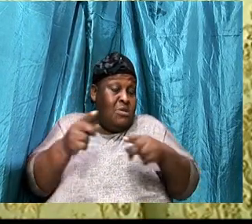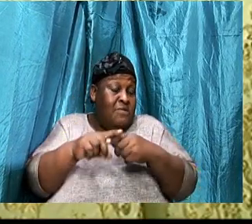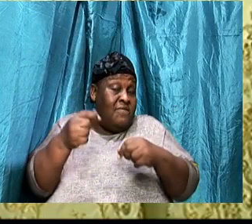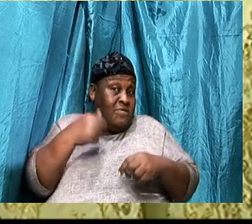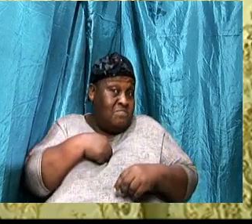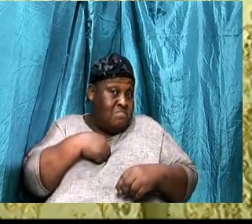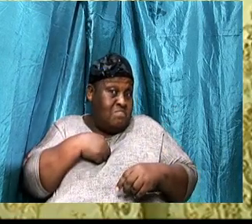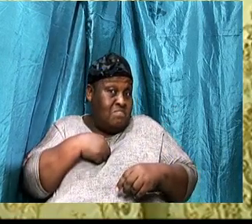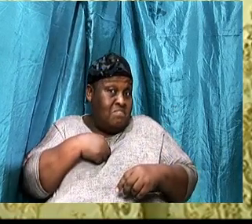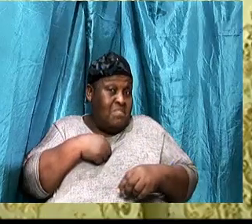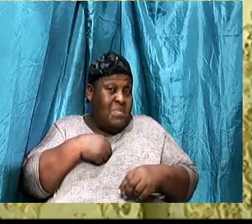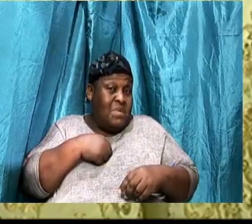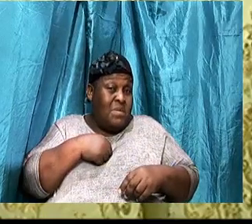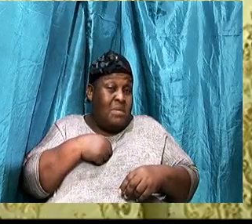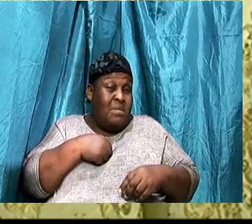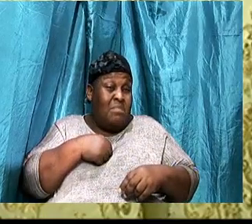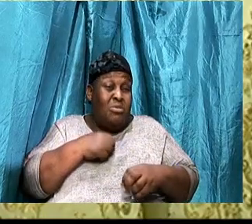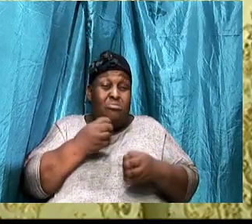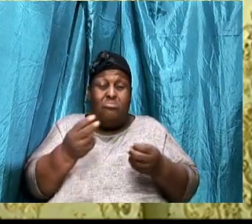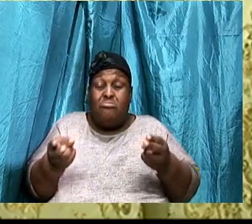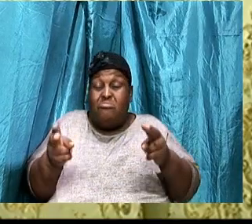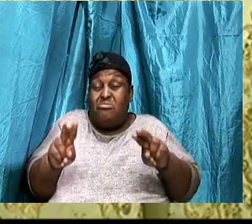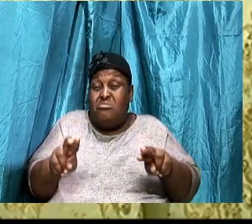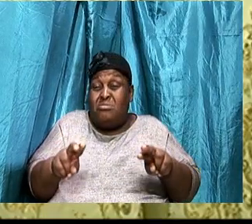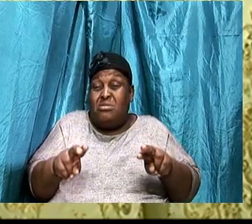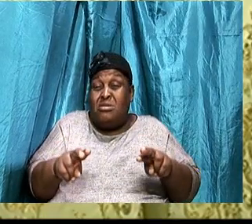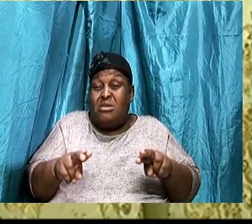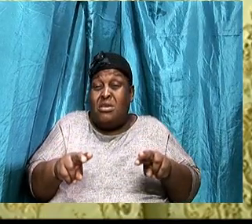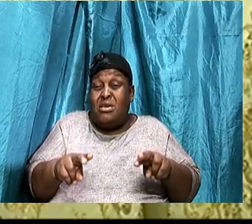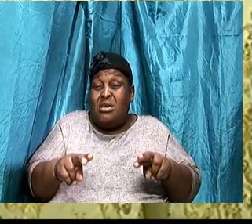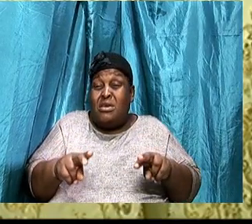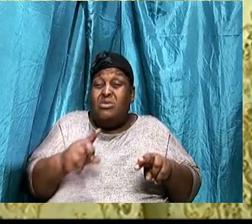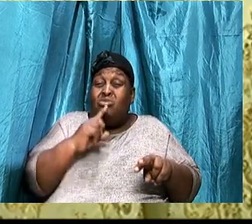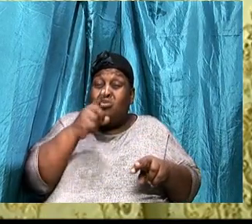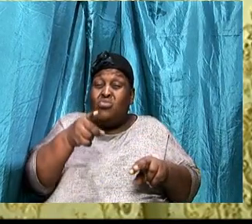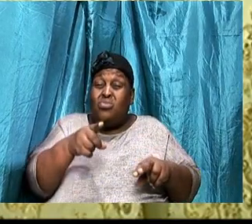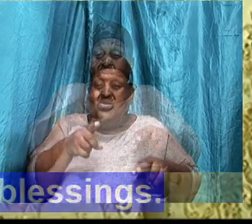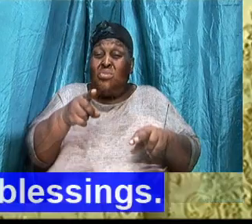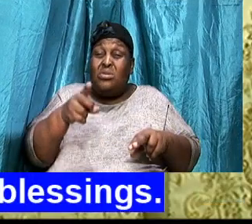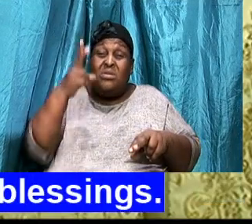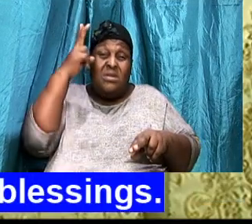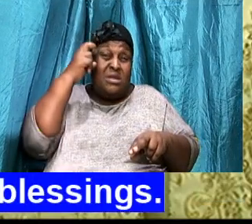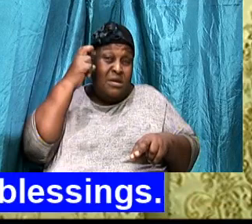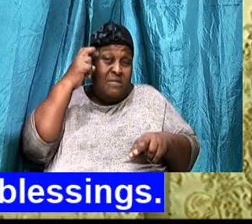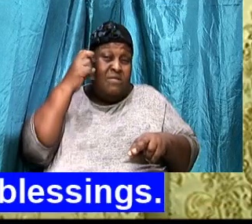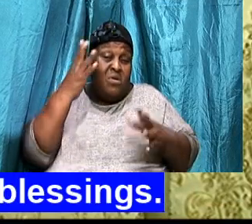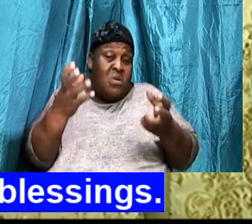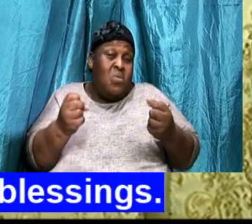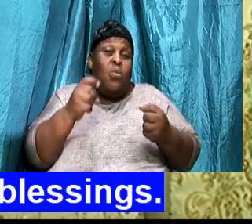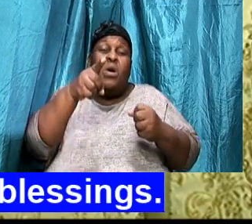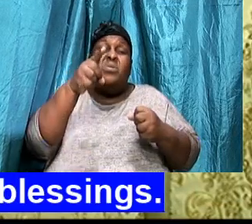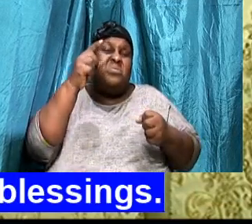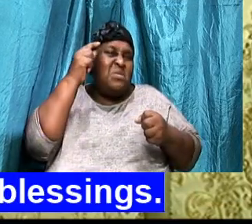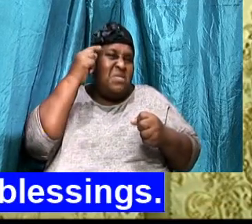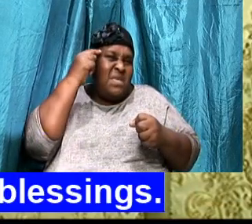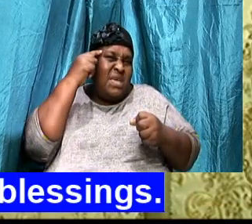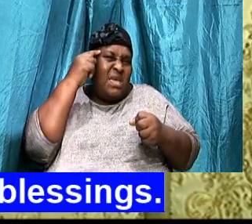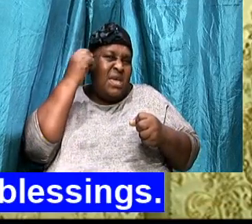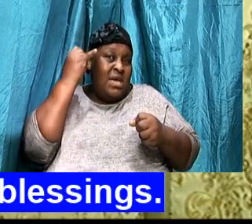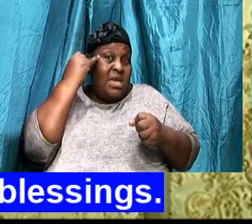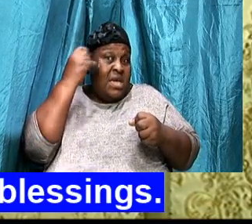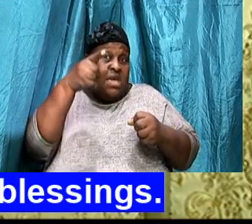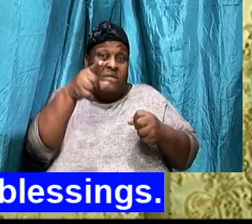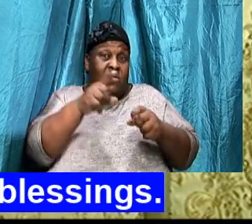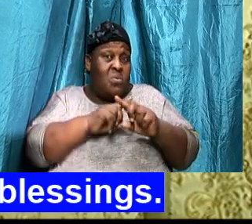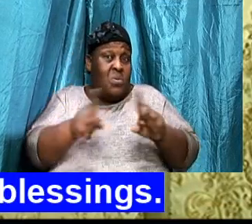From the truth, That is a plan, Of the adversary, The adversary, Wants you to think, That if you can't see it,